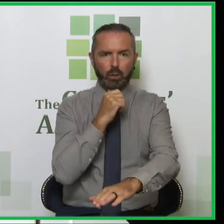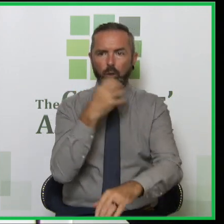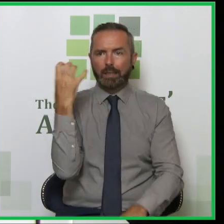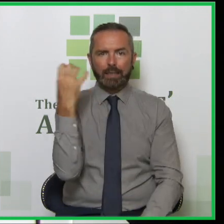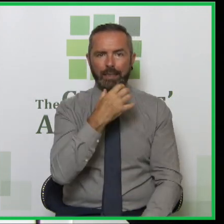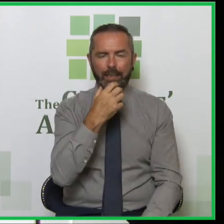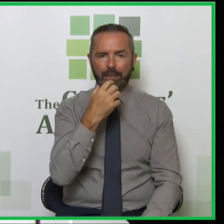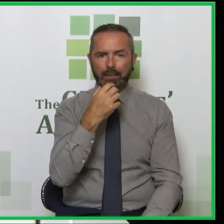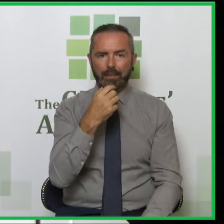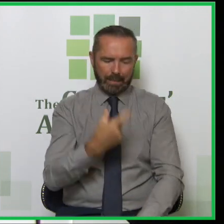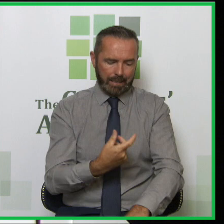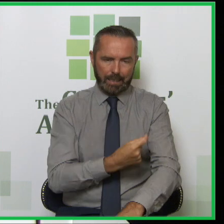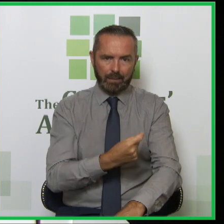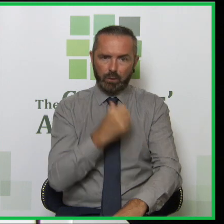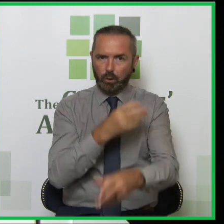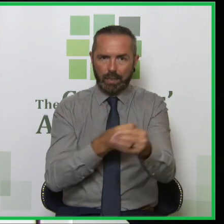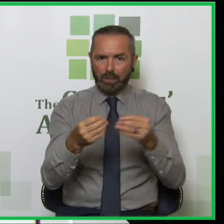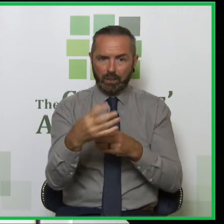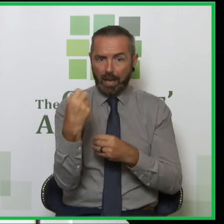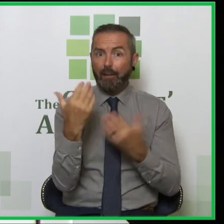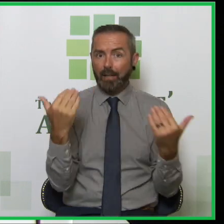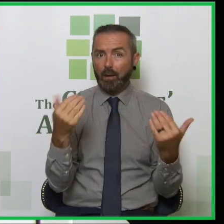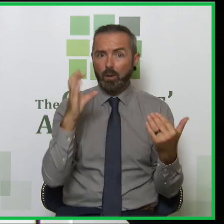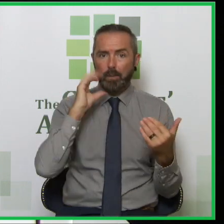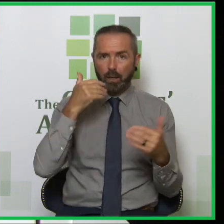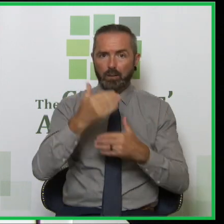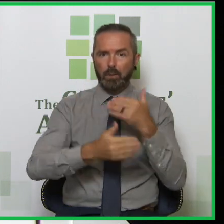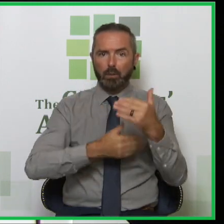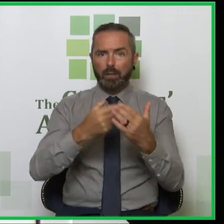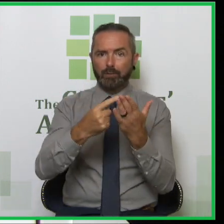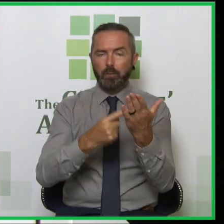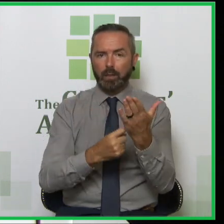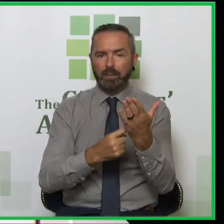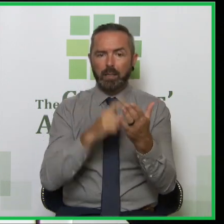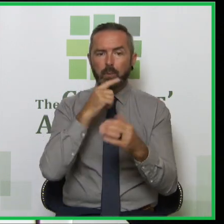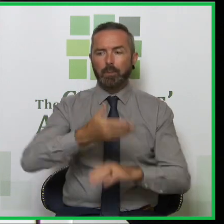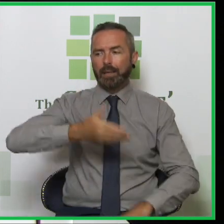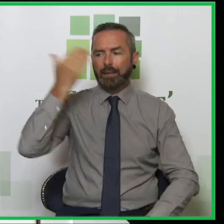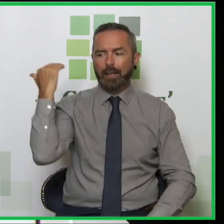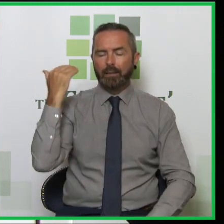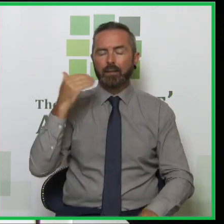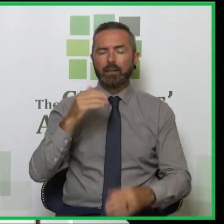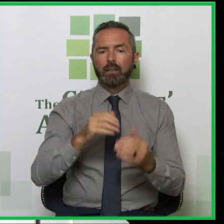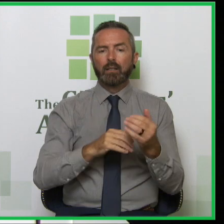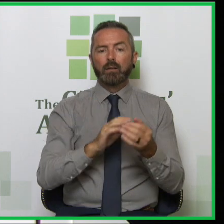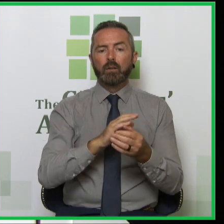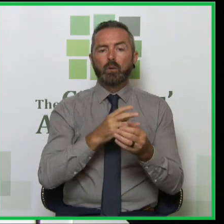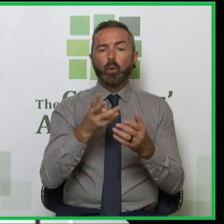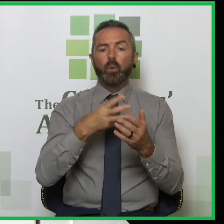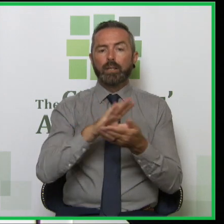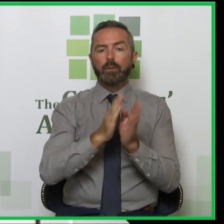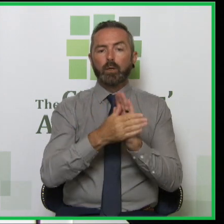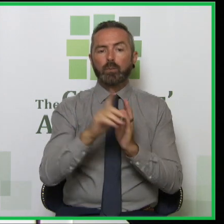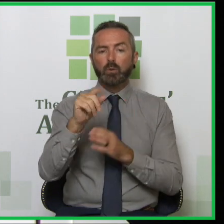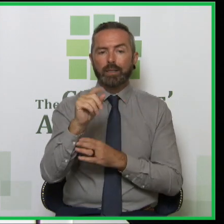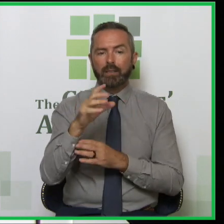was no needle exchange then. But we have it now because of progressive policy. Then when she was in her 20s, she had her first same